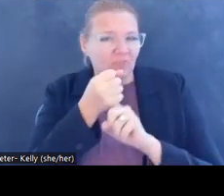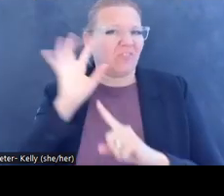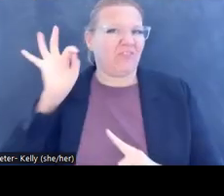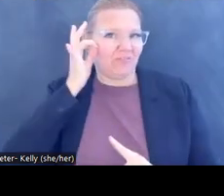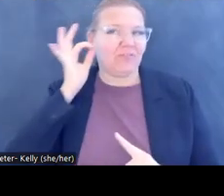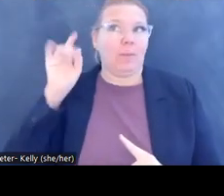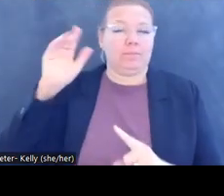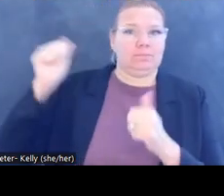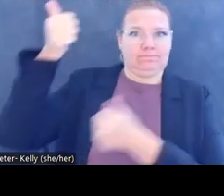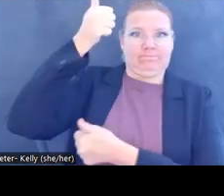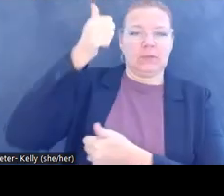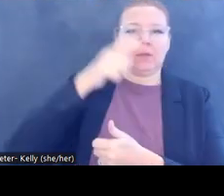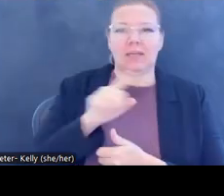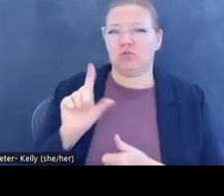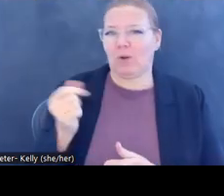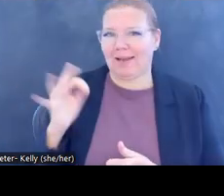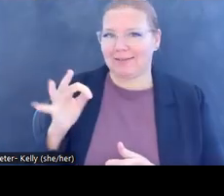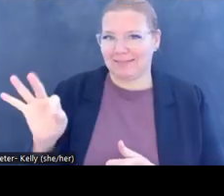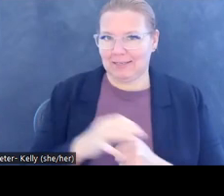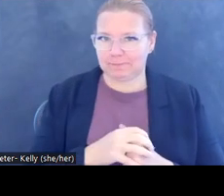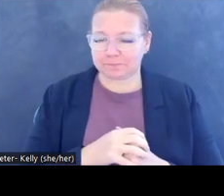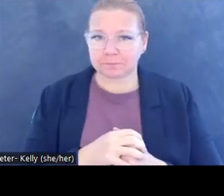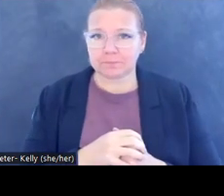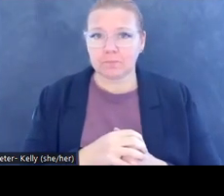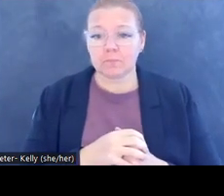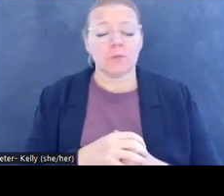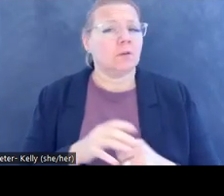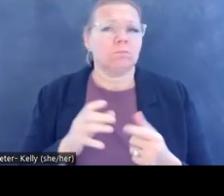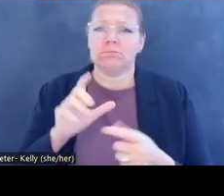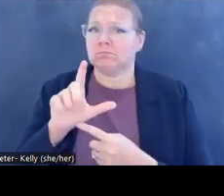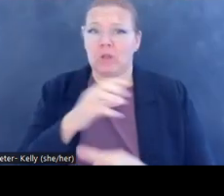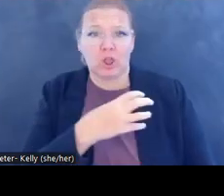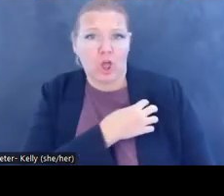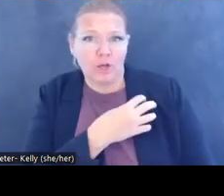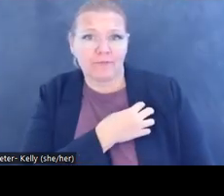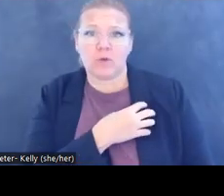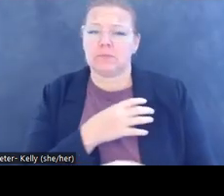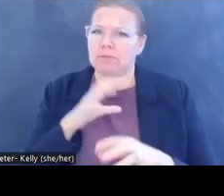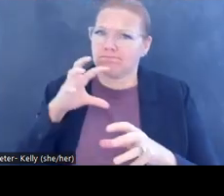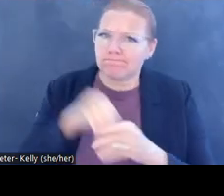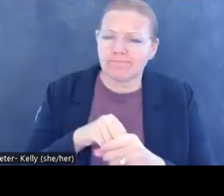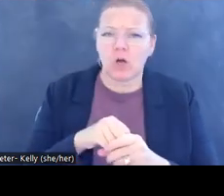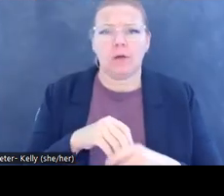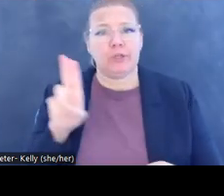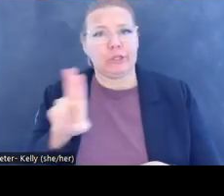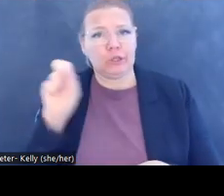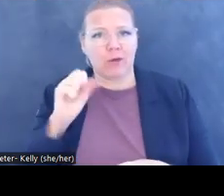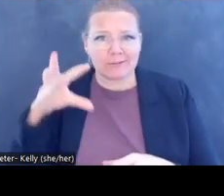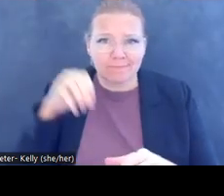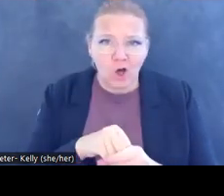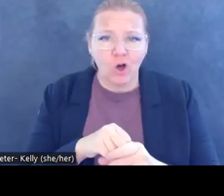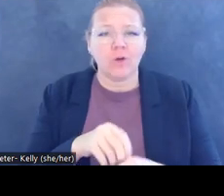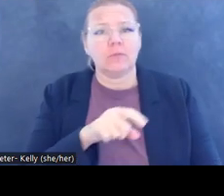And I should say that despite very active law enforcement in the United States against the illicit